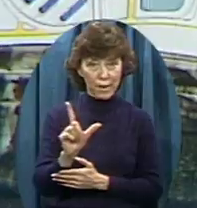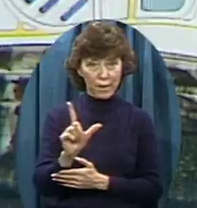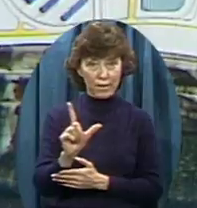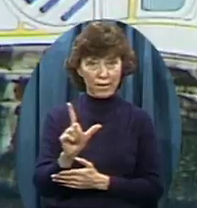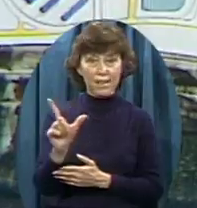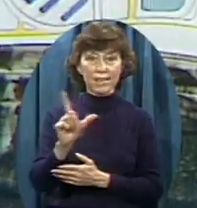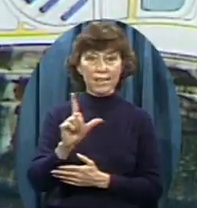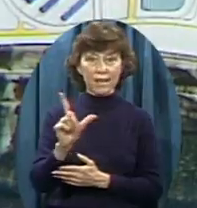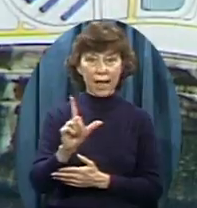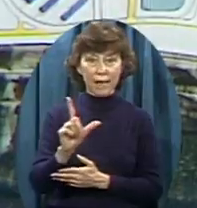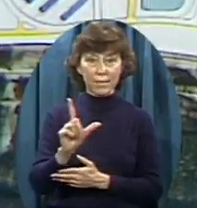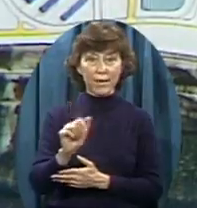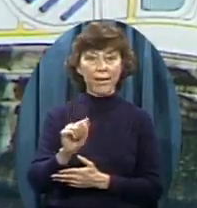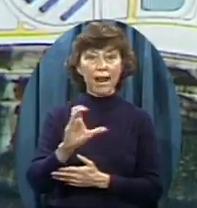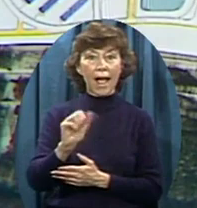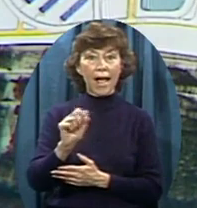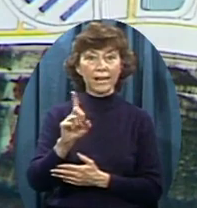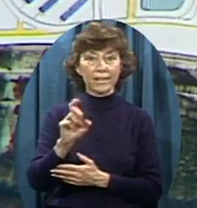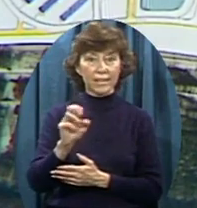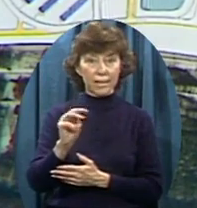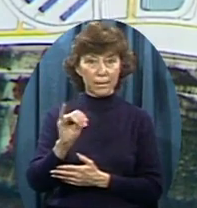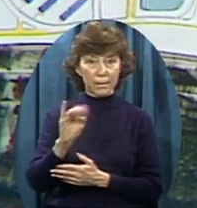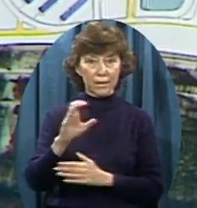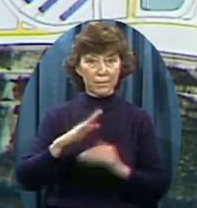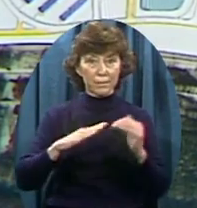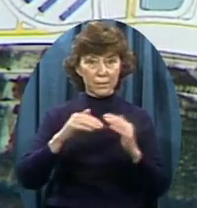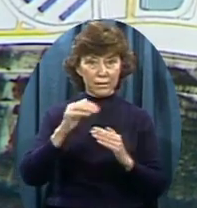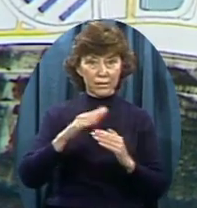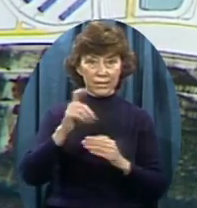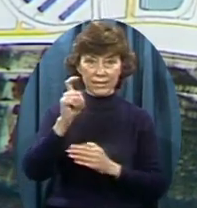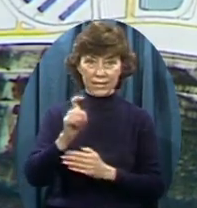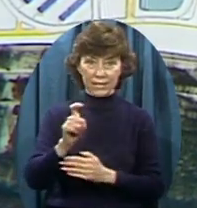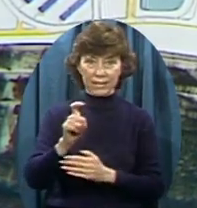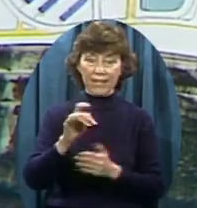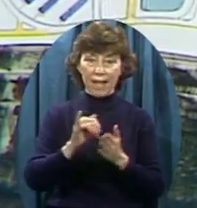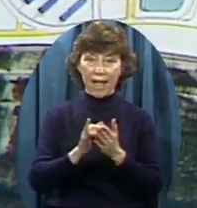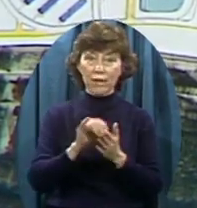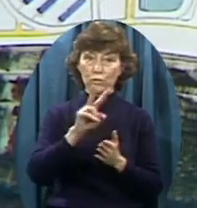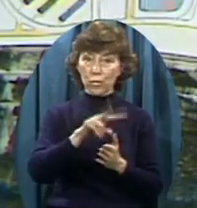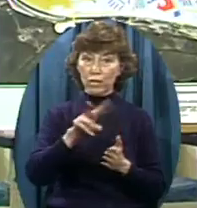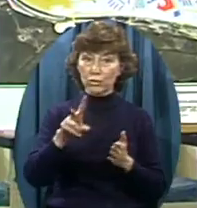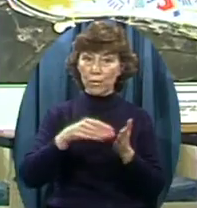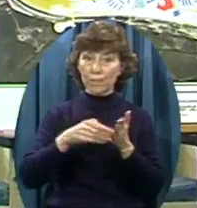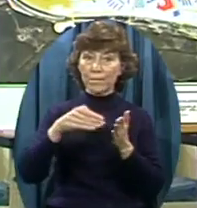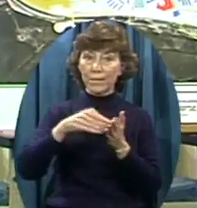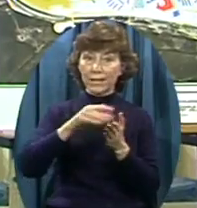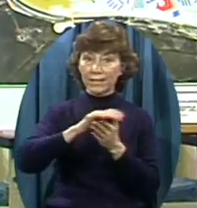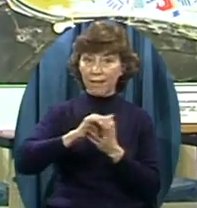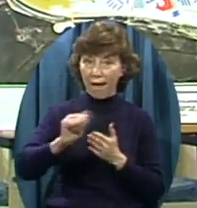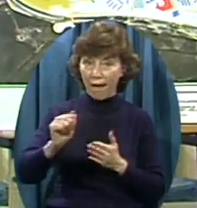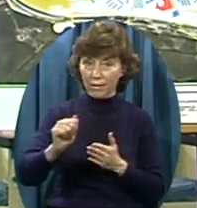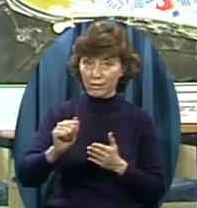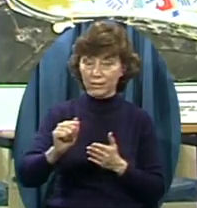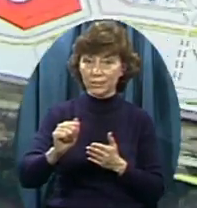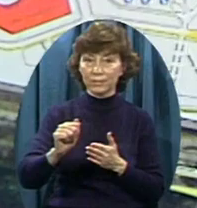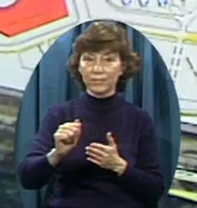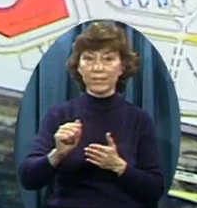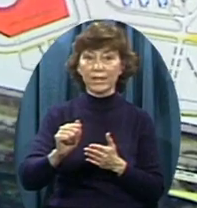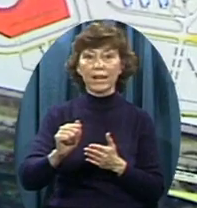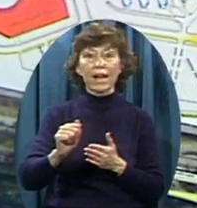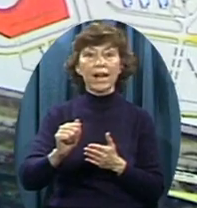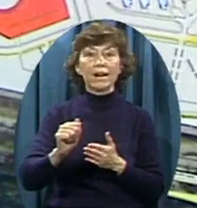the library And academic building We need instantly That cost 22 million dollars By the way This stadium About 10 million This